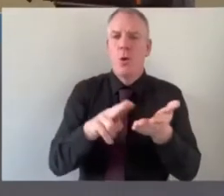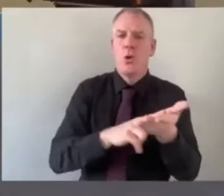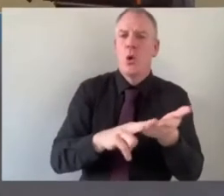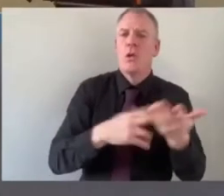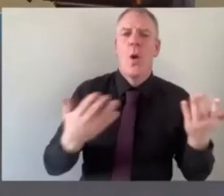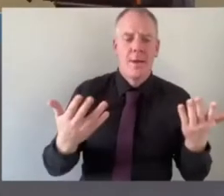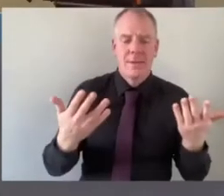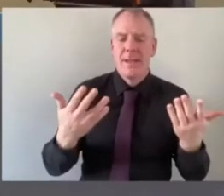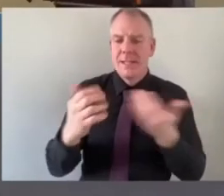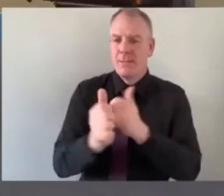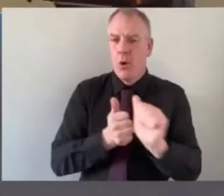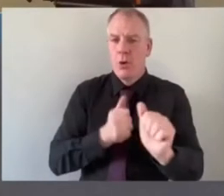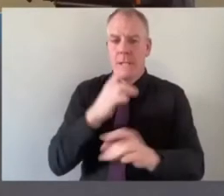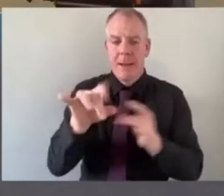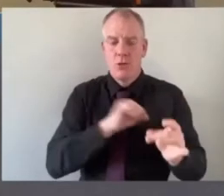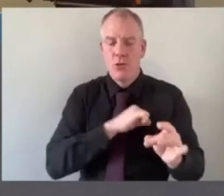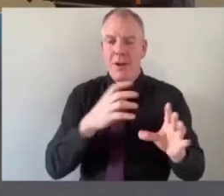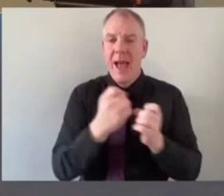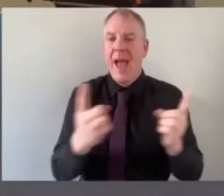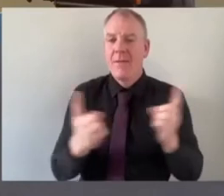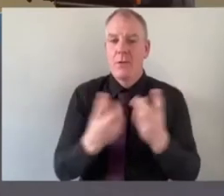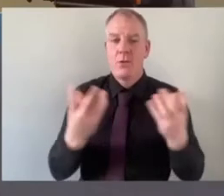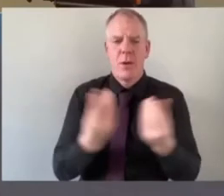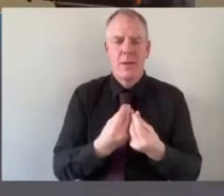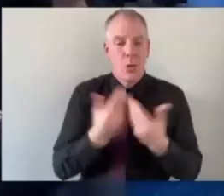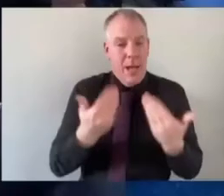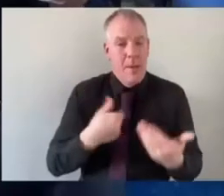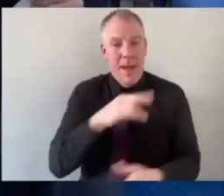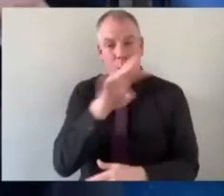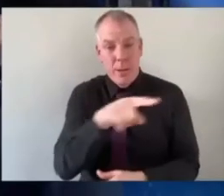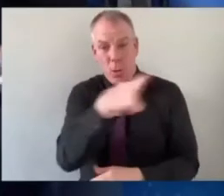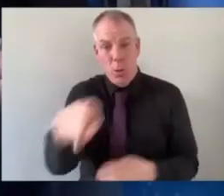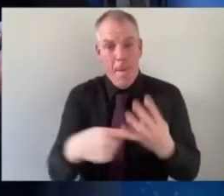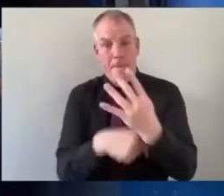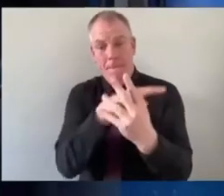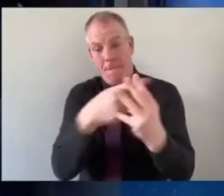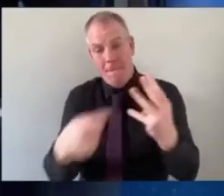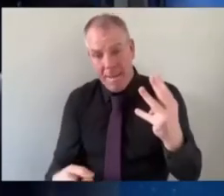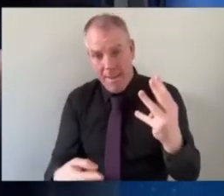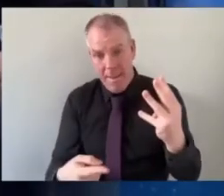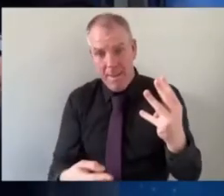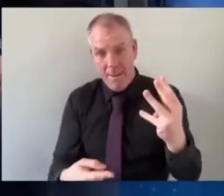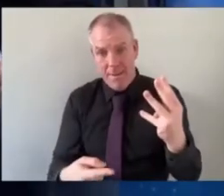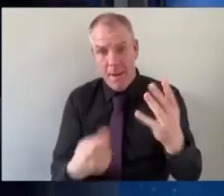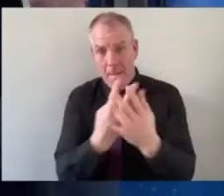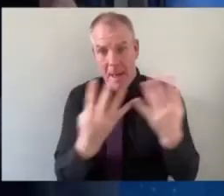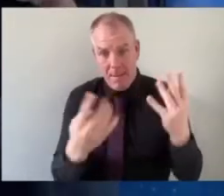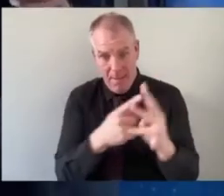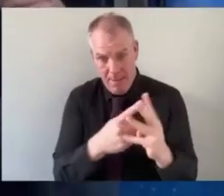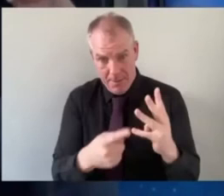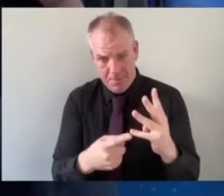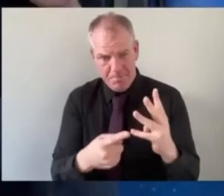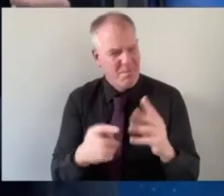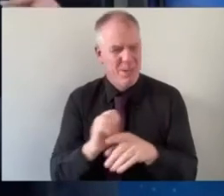bring everybody together so my question i've eventually got to it is would the panel agree that um that there's a lack of